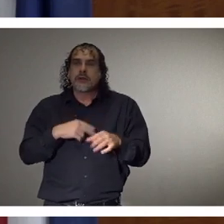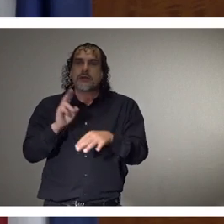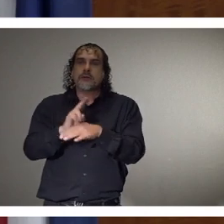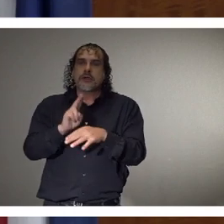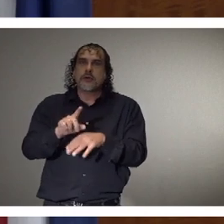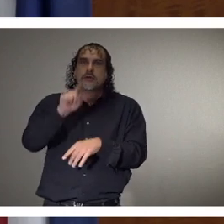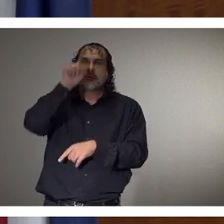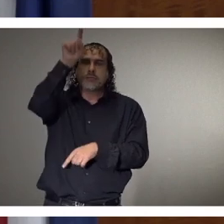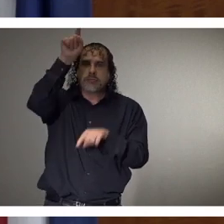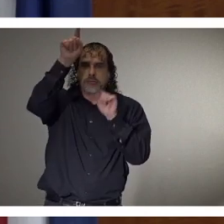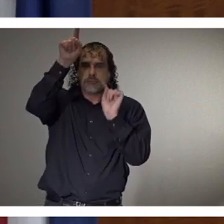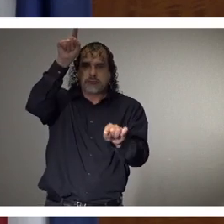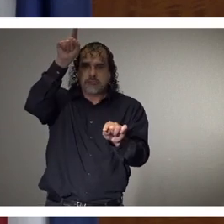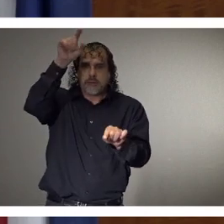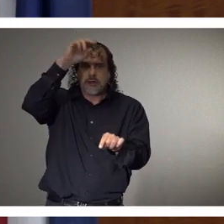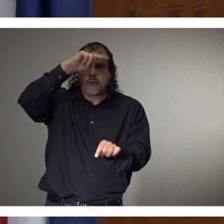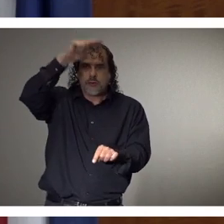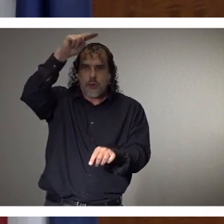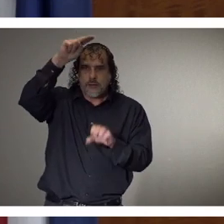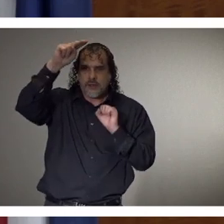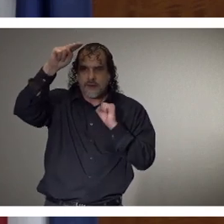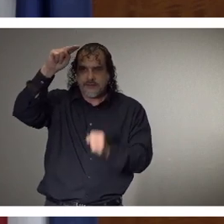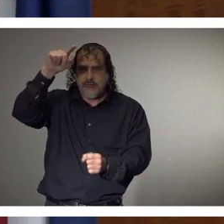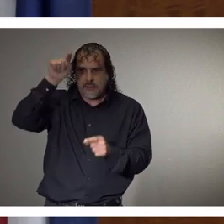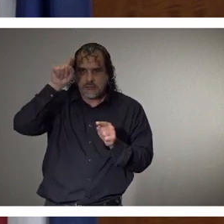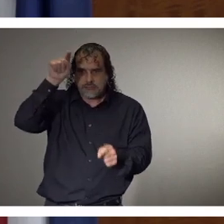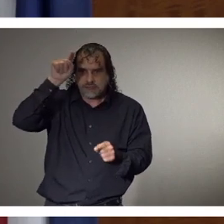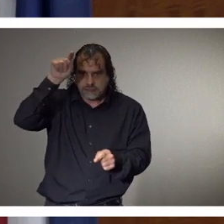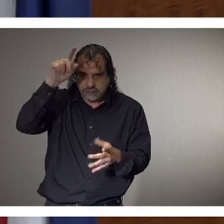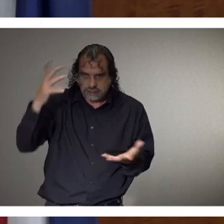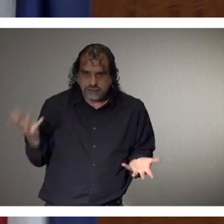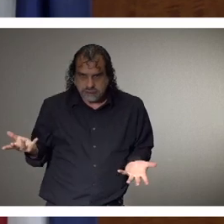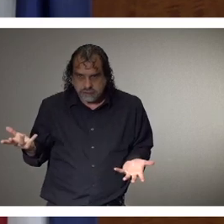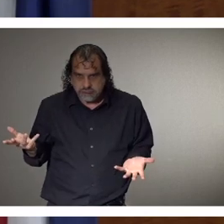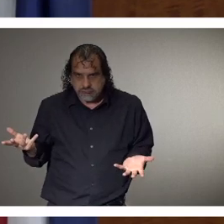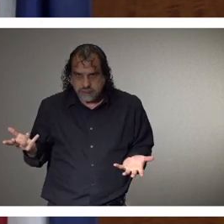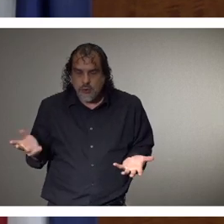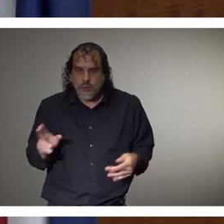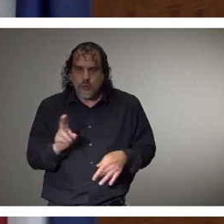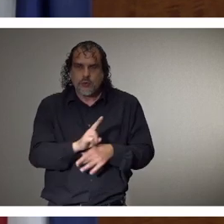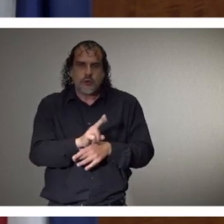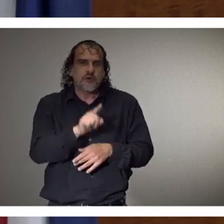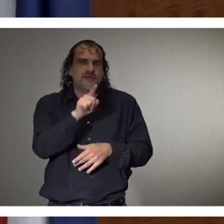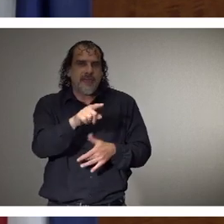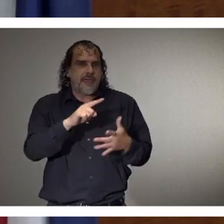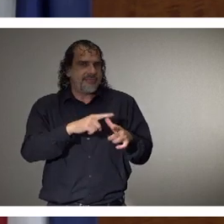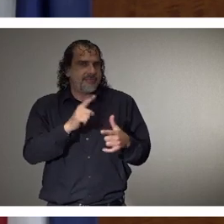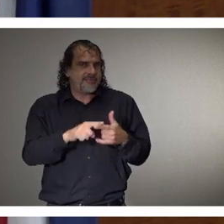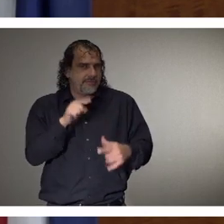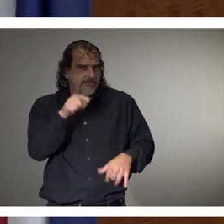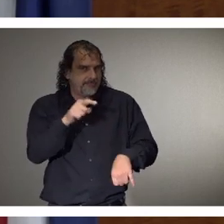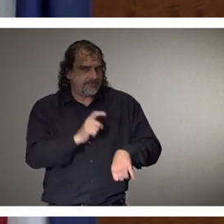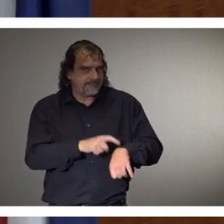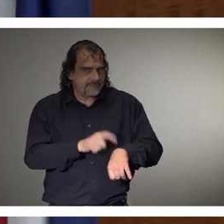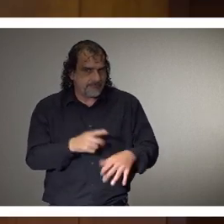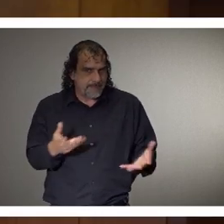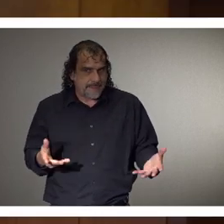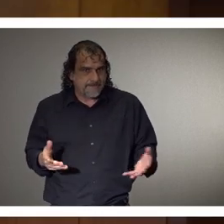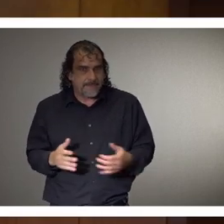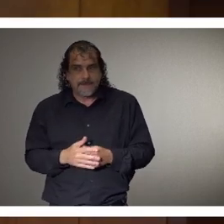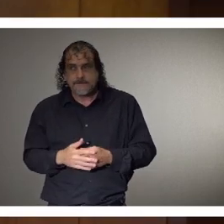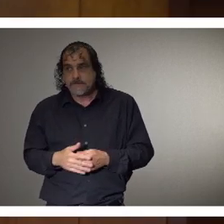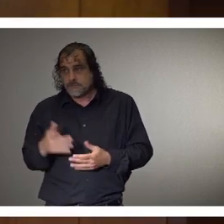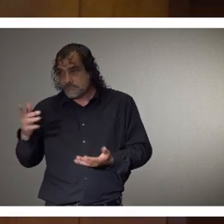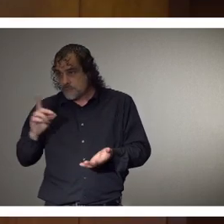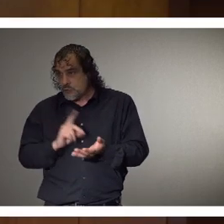have carryover into the transitional beds that we're putting at Camp Shelby and ultimately up in northeast Mississippi. Dr. Byers, if you want to